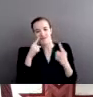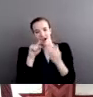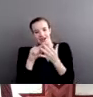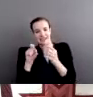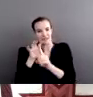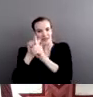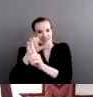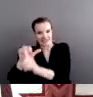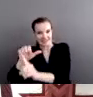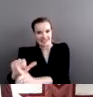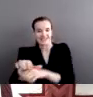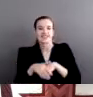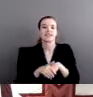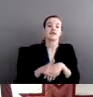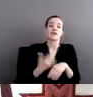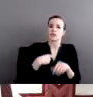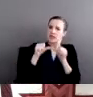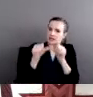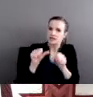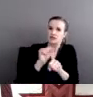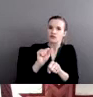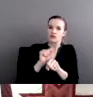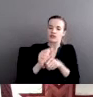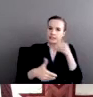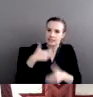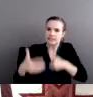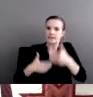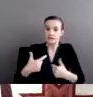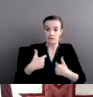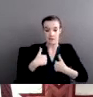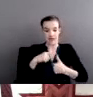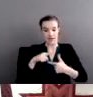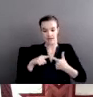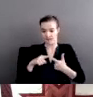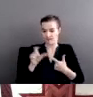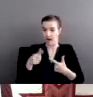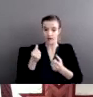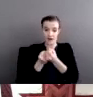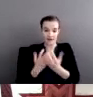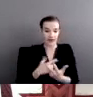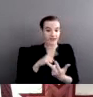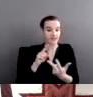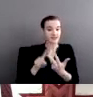working. Again, myself, other advocates, coalitions, lots of people working